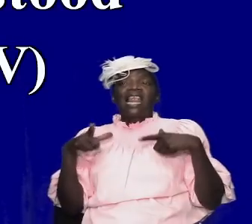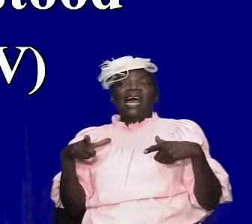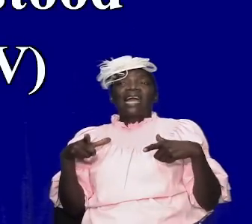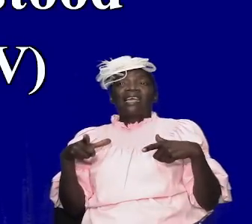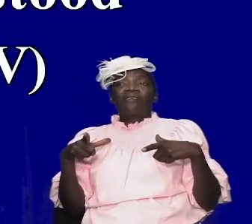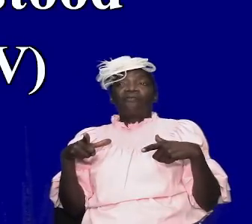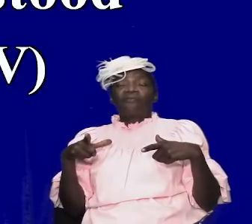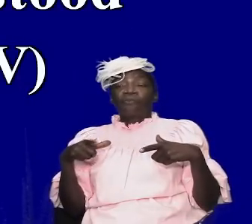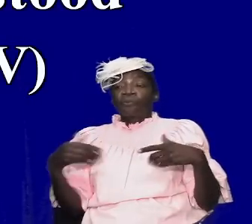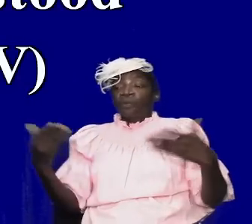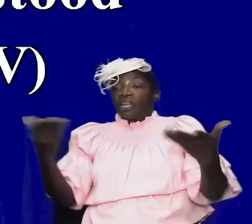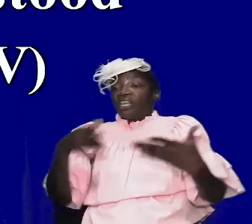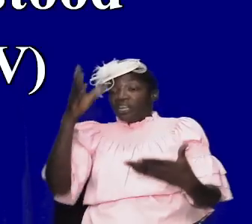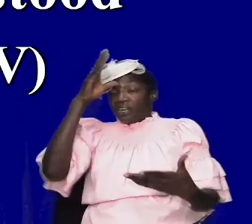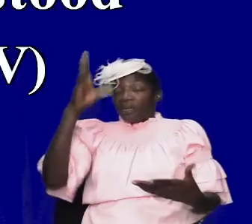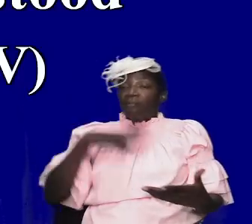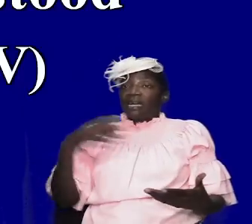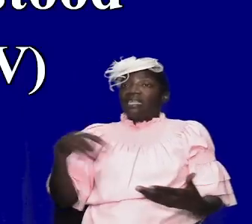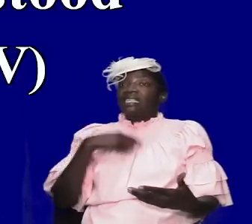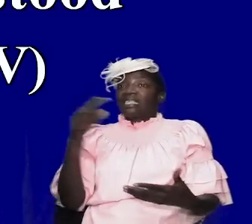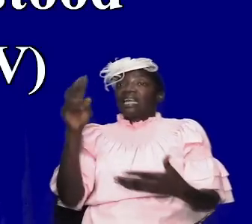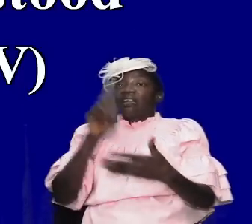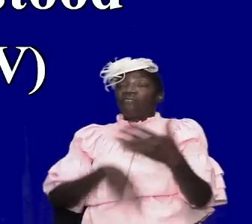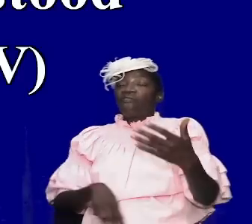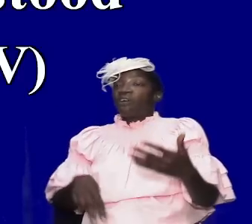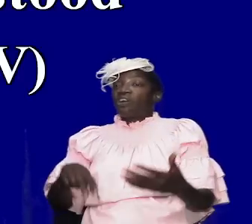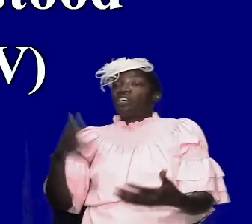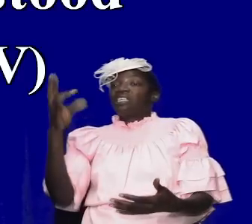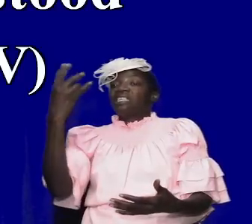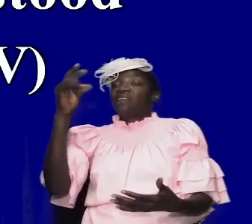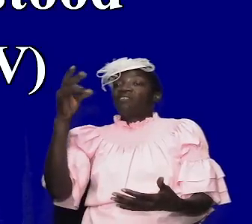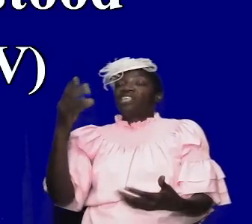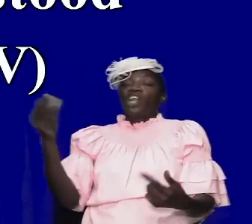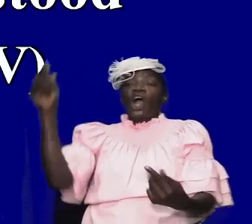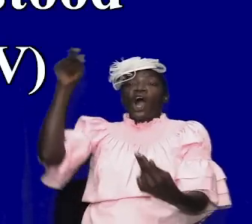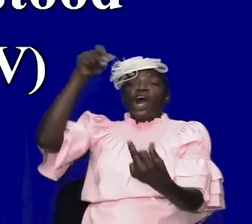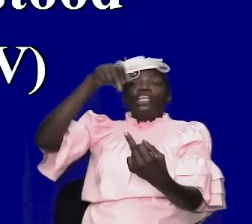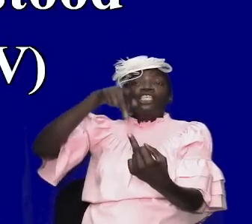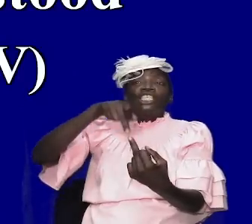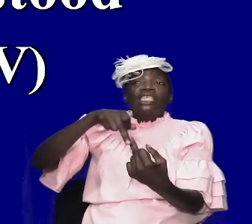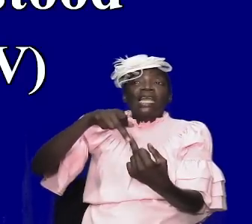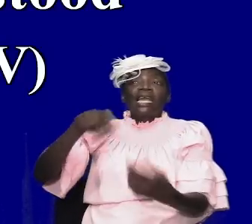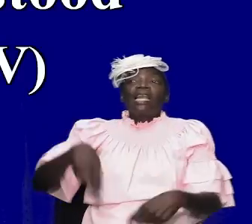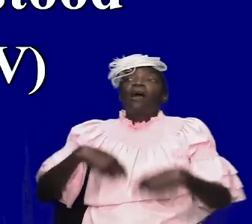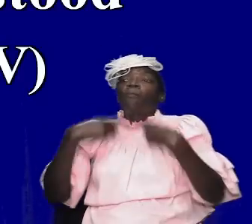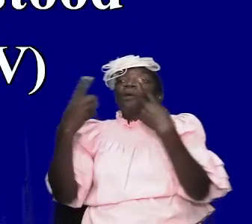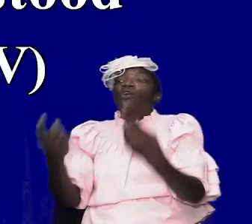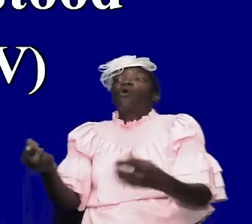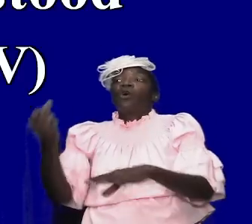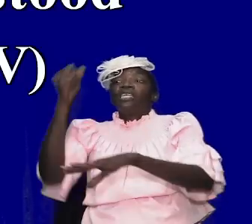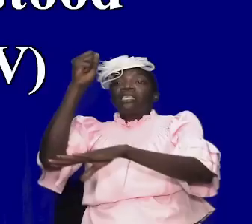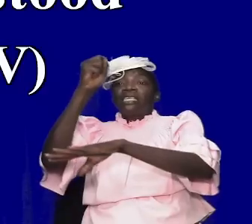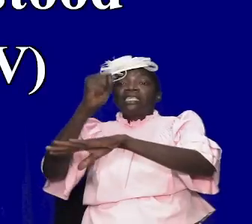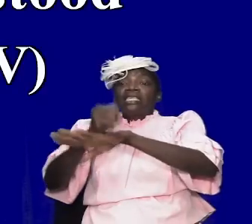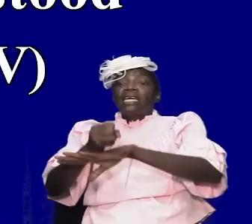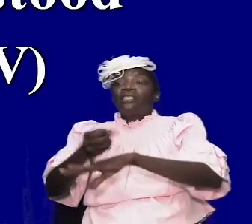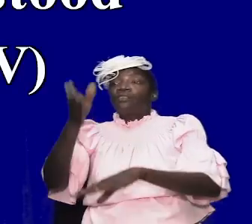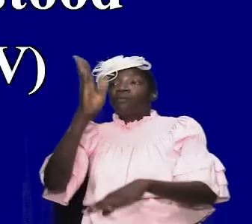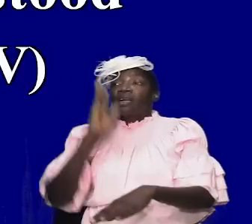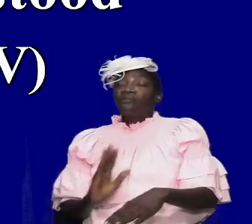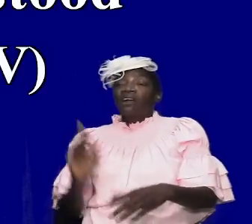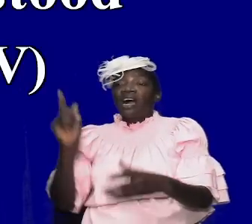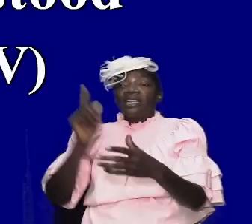here asaph is saying in verse 17 until i went into the sanctuary of god